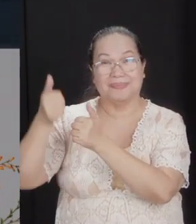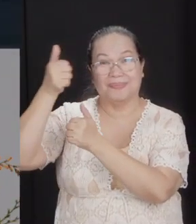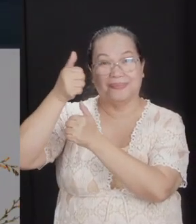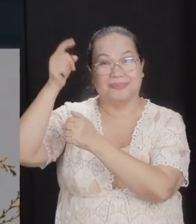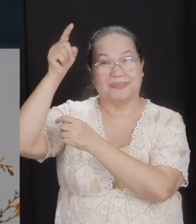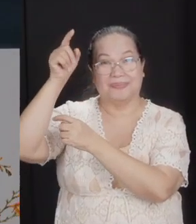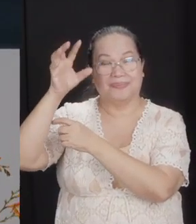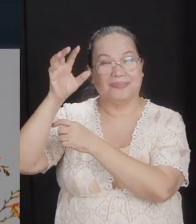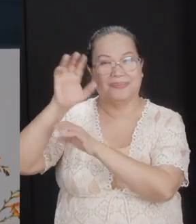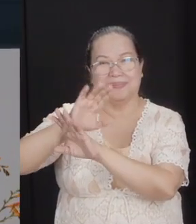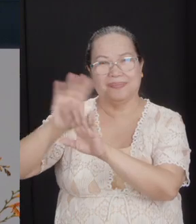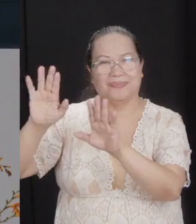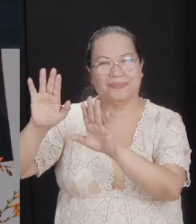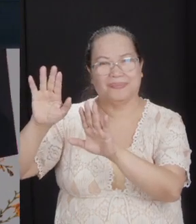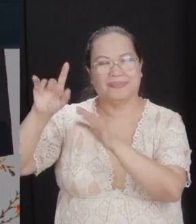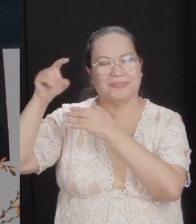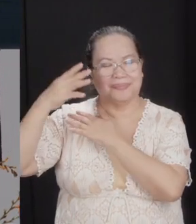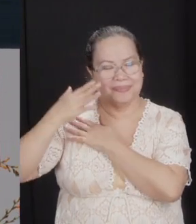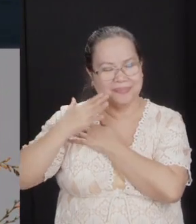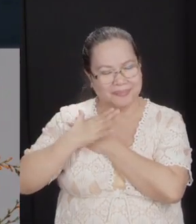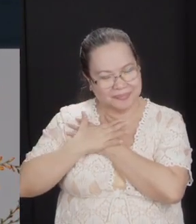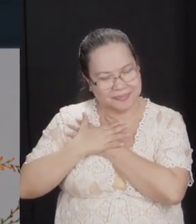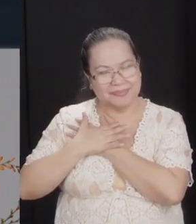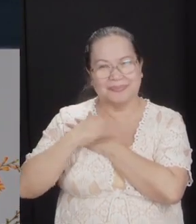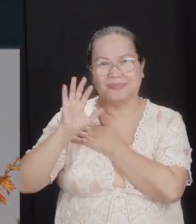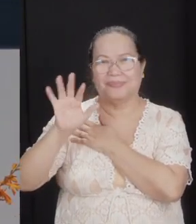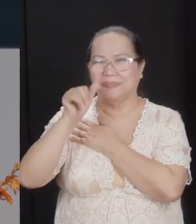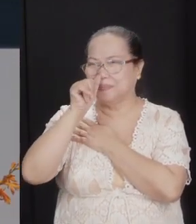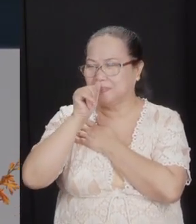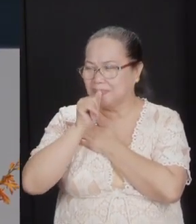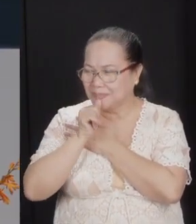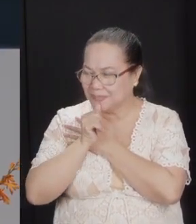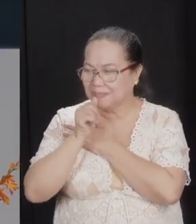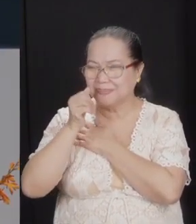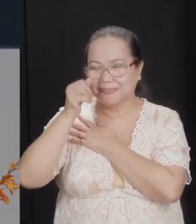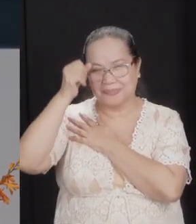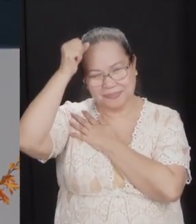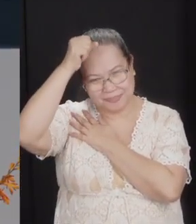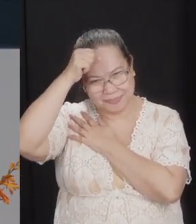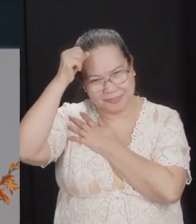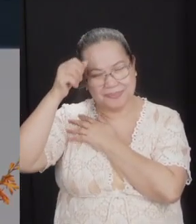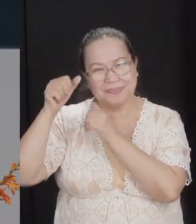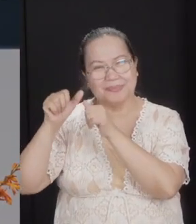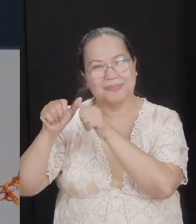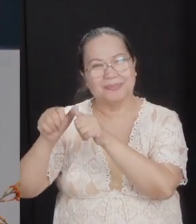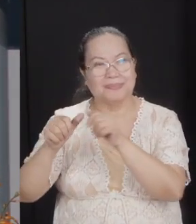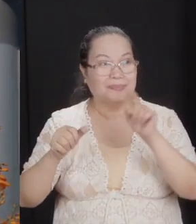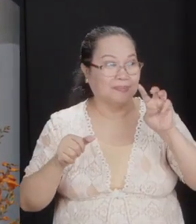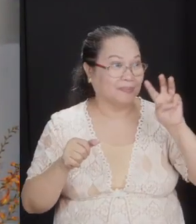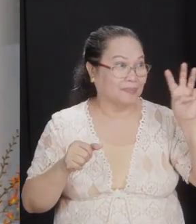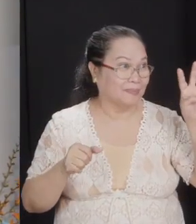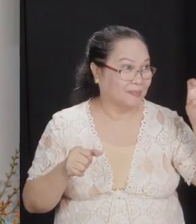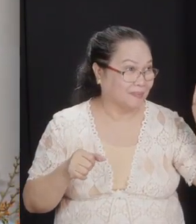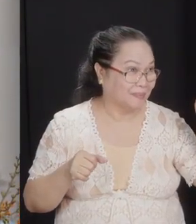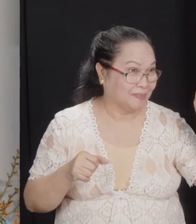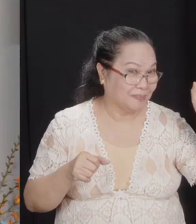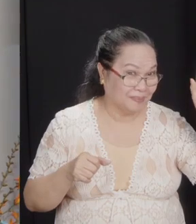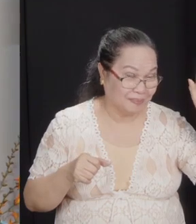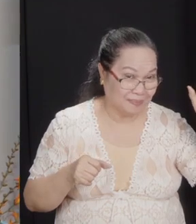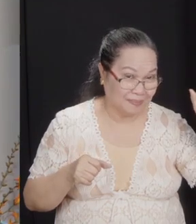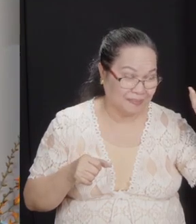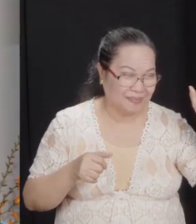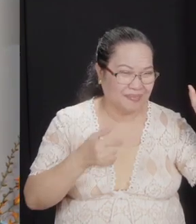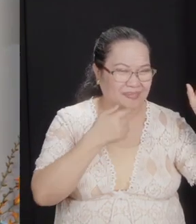God, unconditional election, perseverance of the saints, and so on, while Wesley is what you'd call today Arminian.